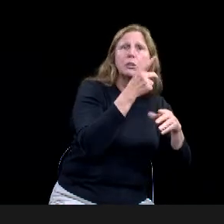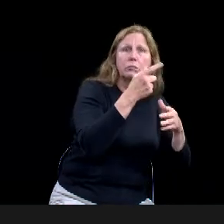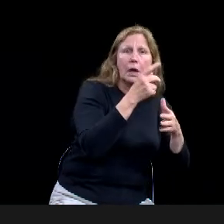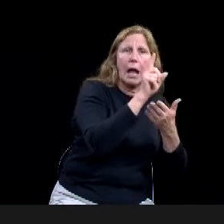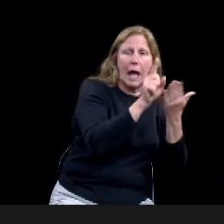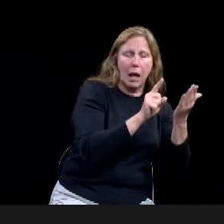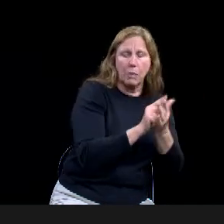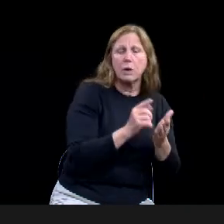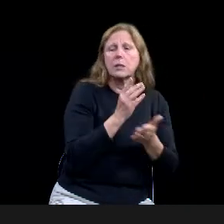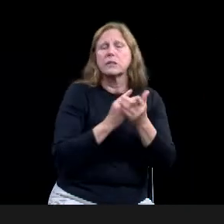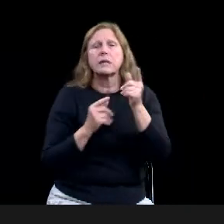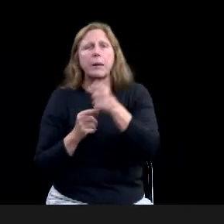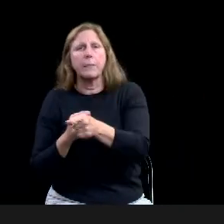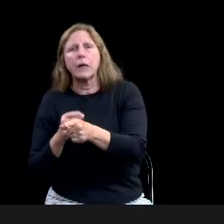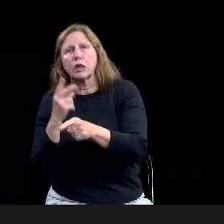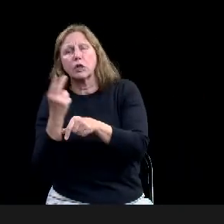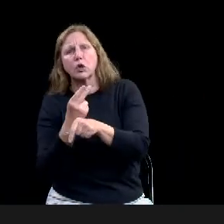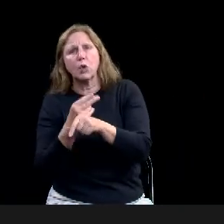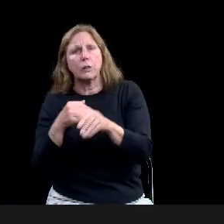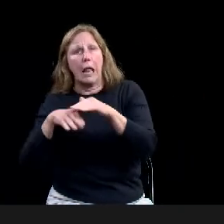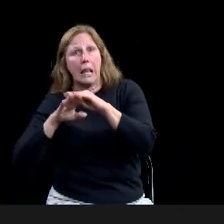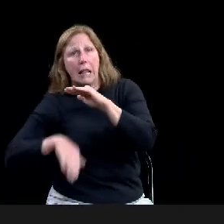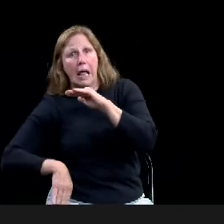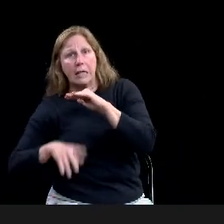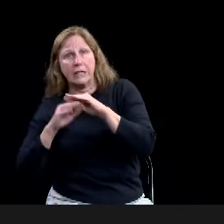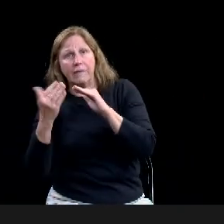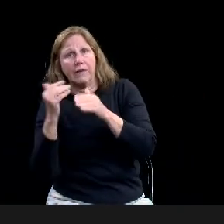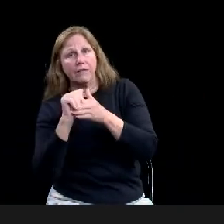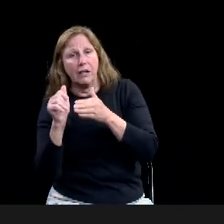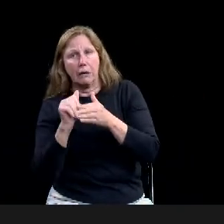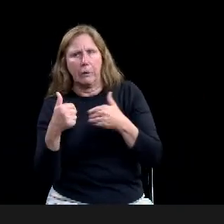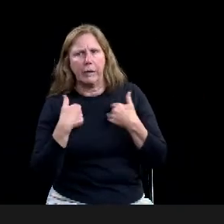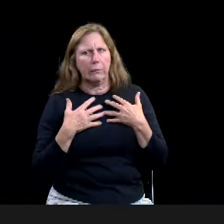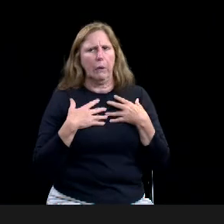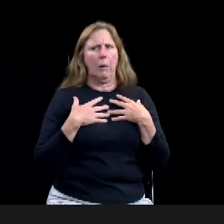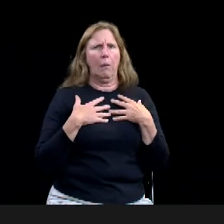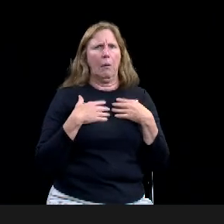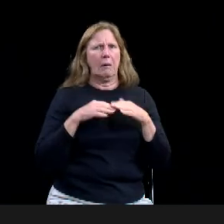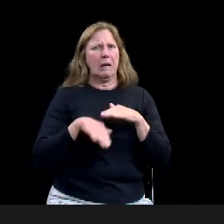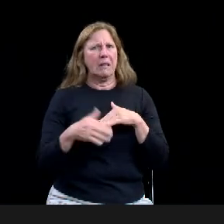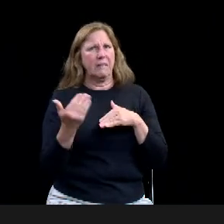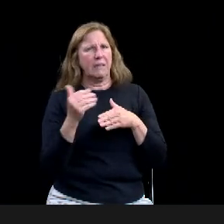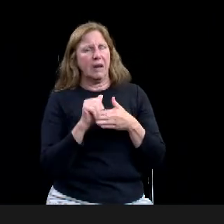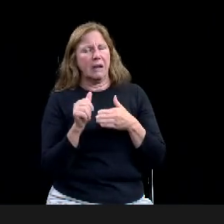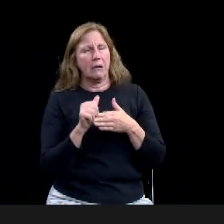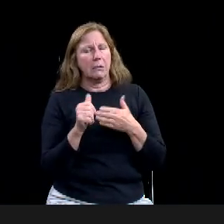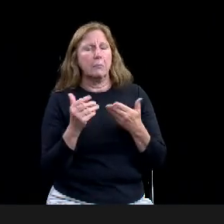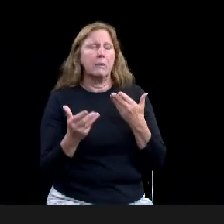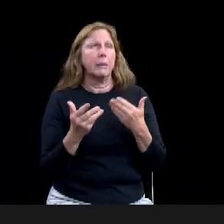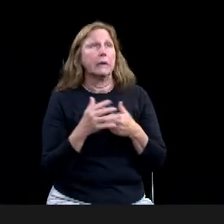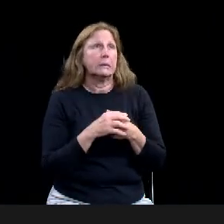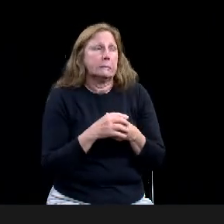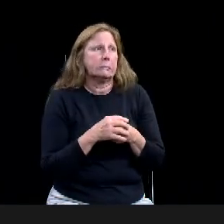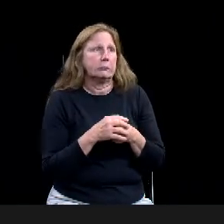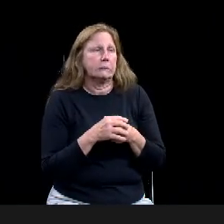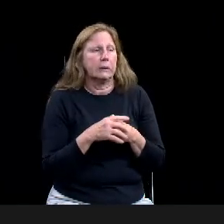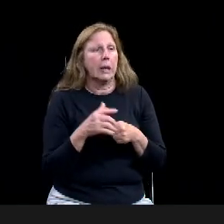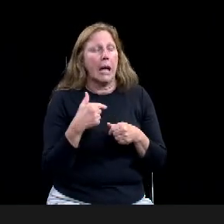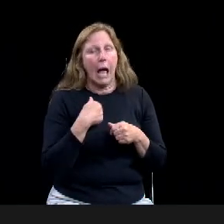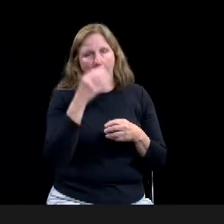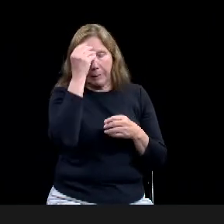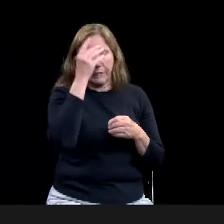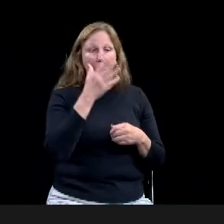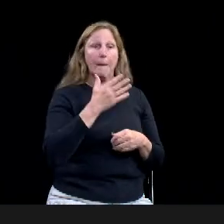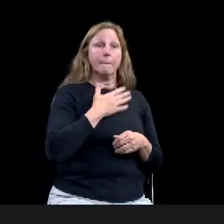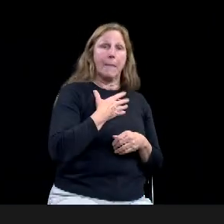I'm matching it too much on my economic development, you know, uh, previous life. Um, but we felt like that was a